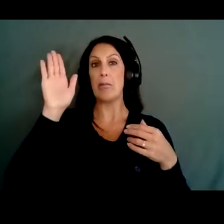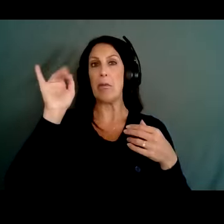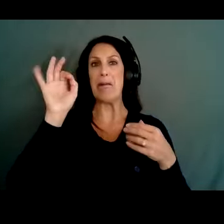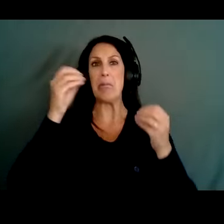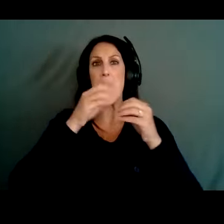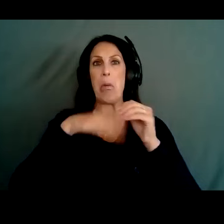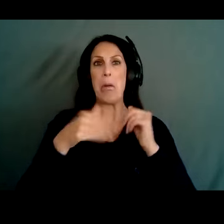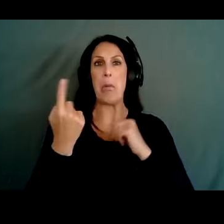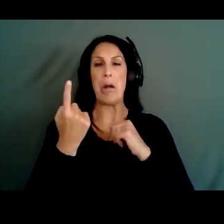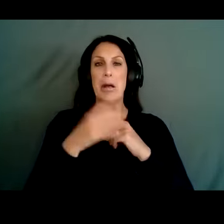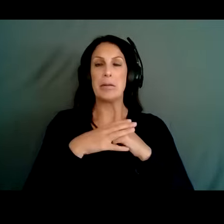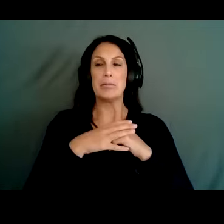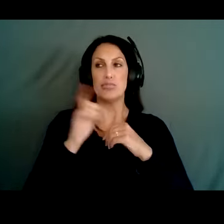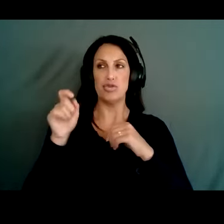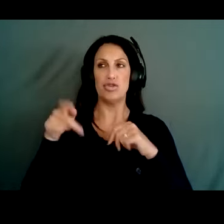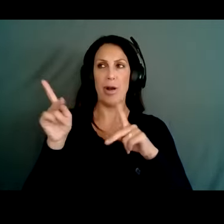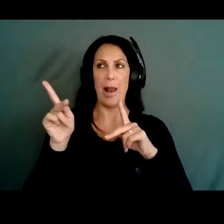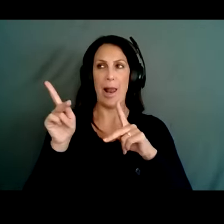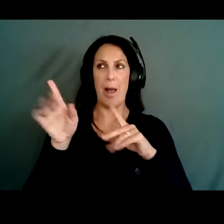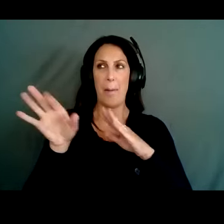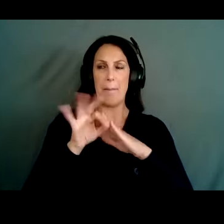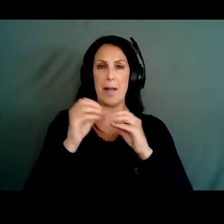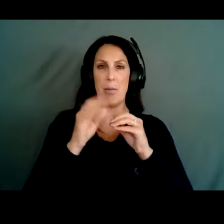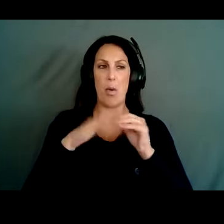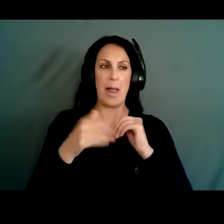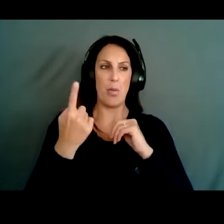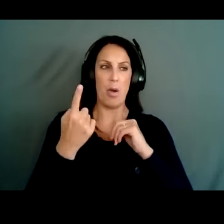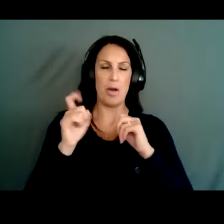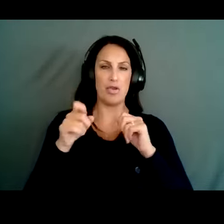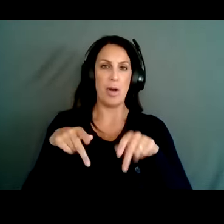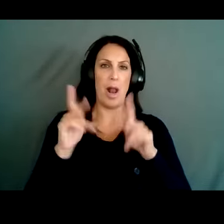It should let you pick more than one if you serve more than one area. Yes.